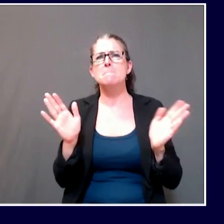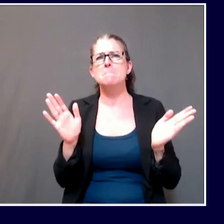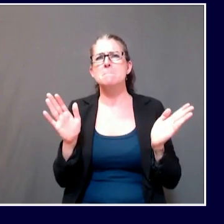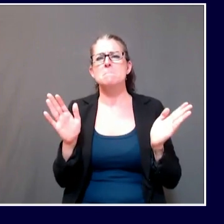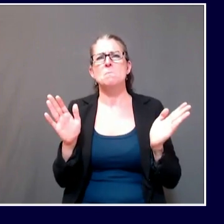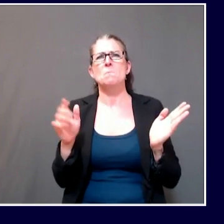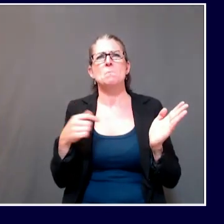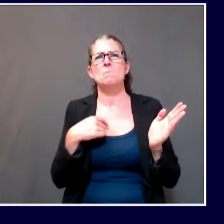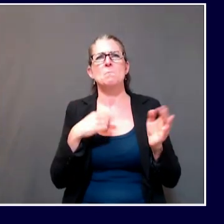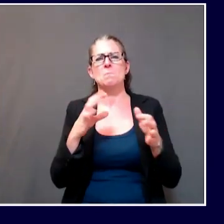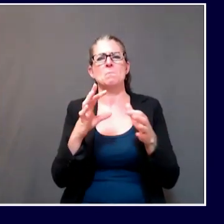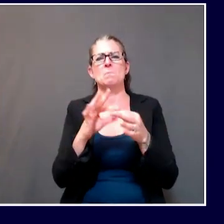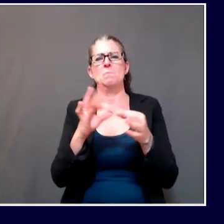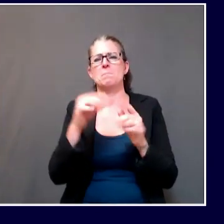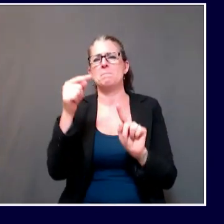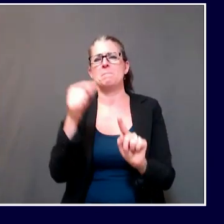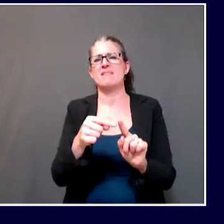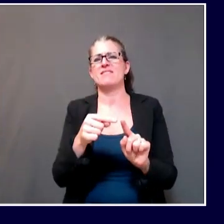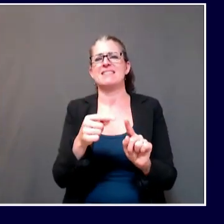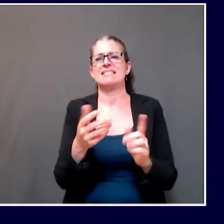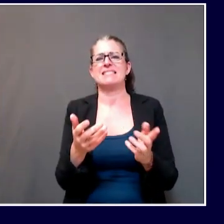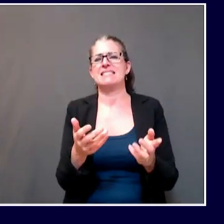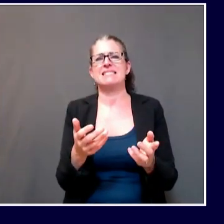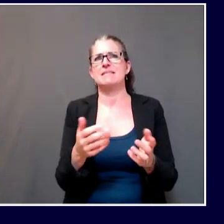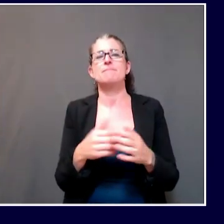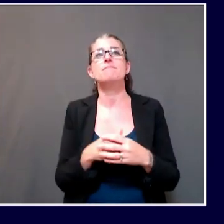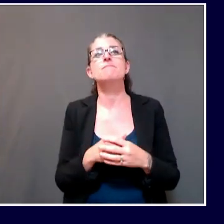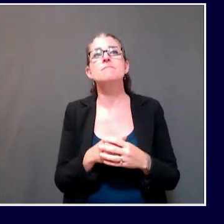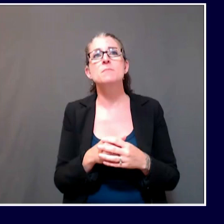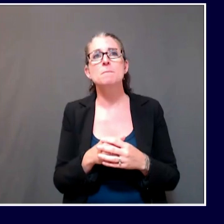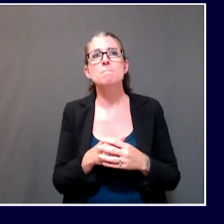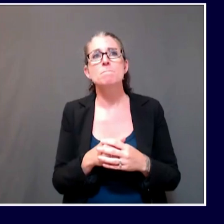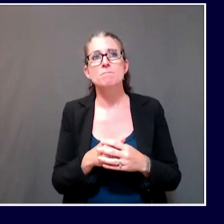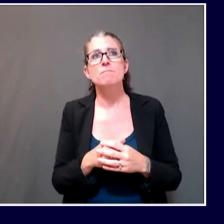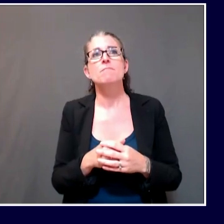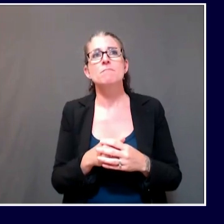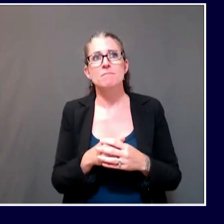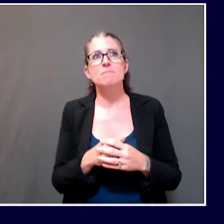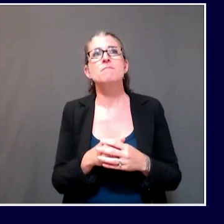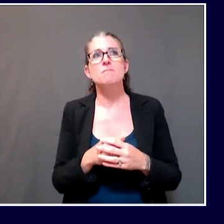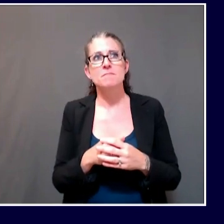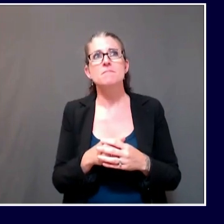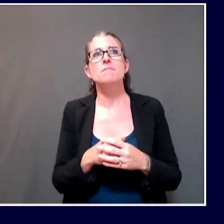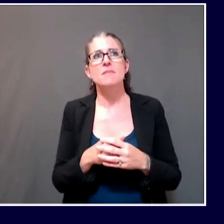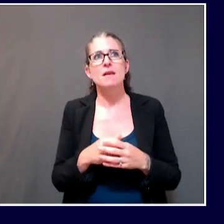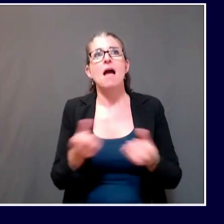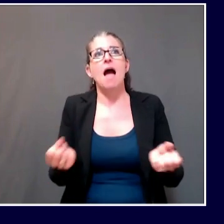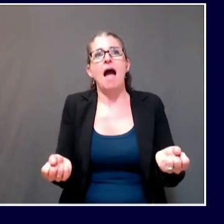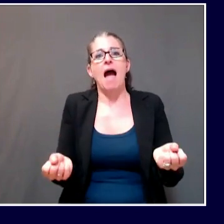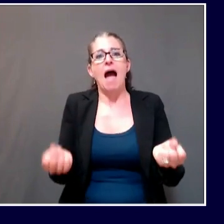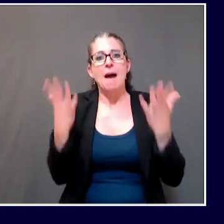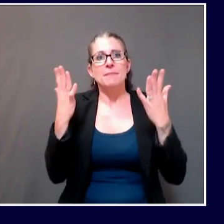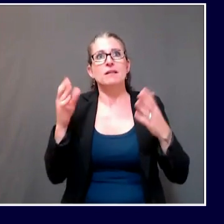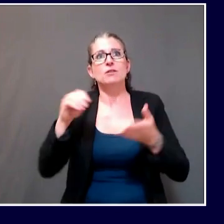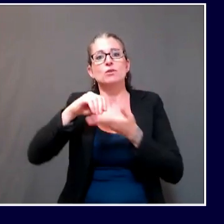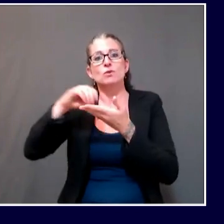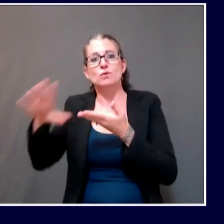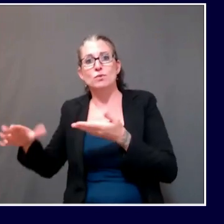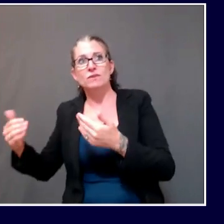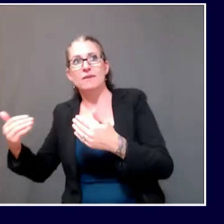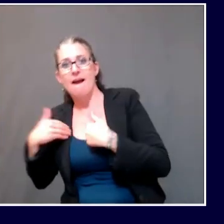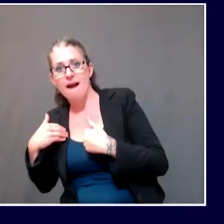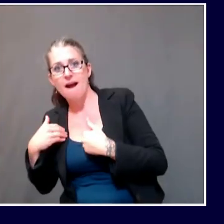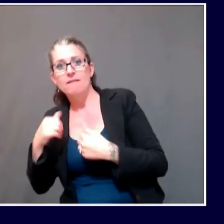students versus non-students, just as a matter of policy. And we do that to protect privacy of any individuals who are associated with